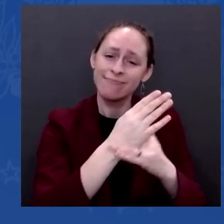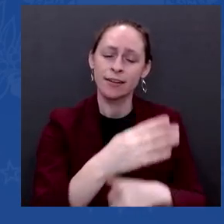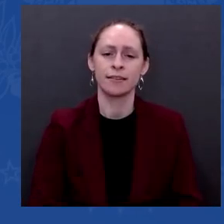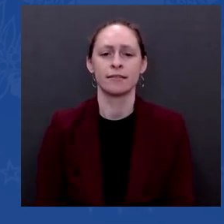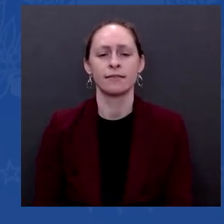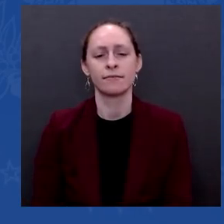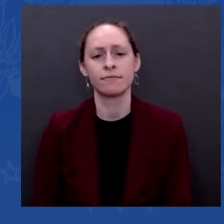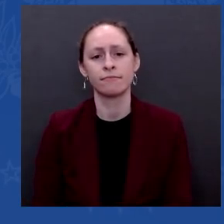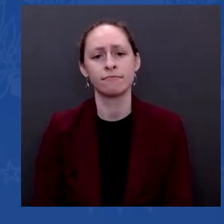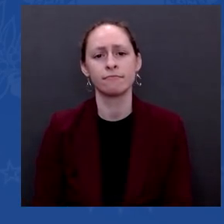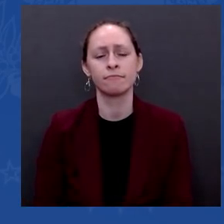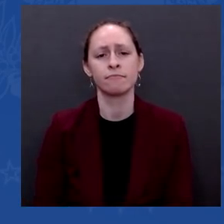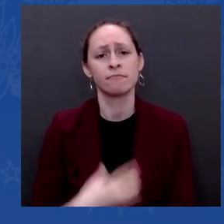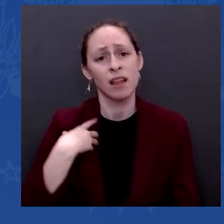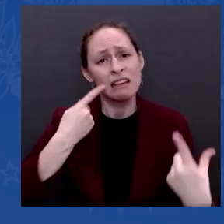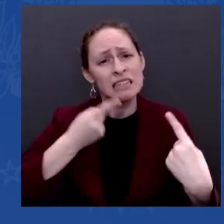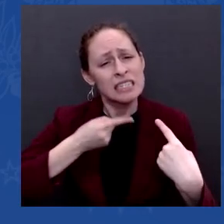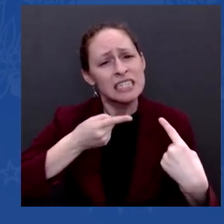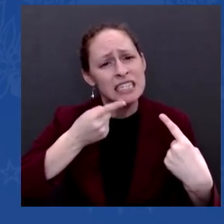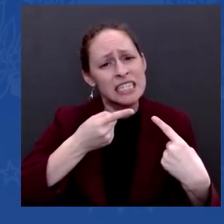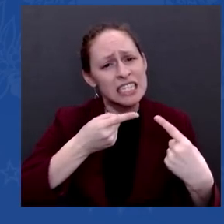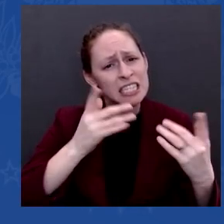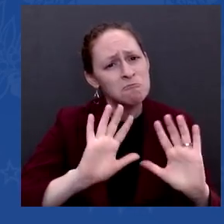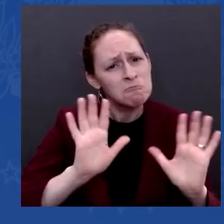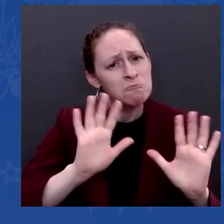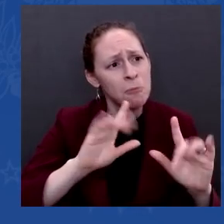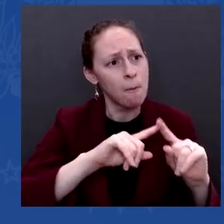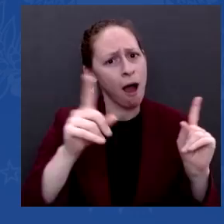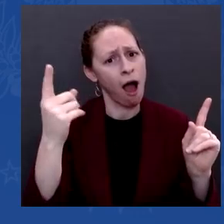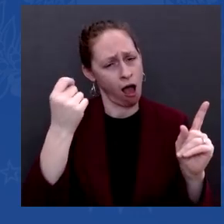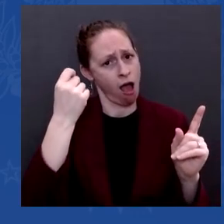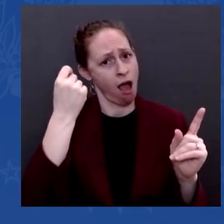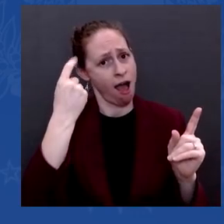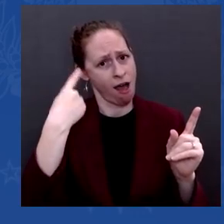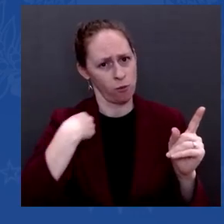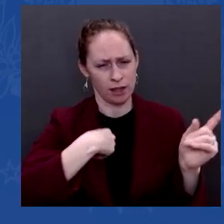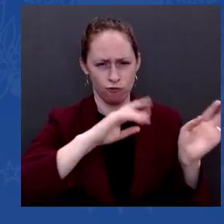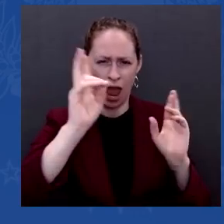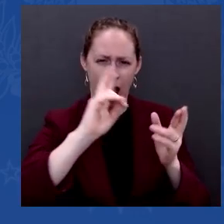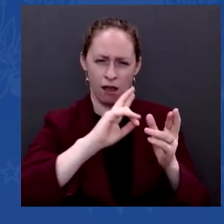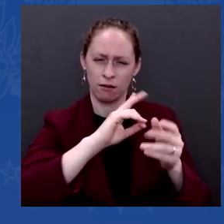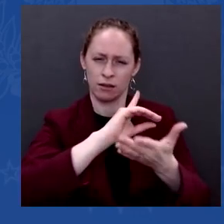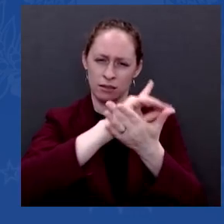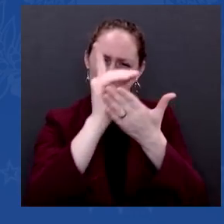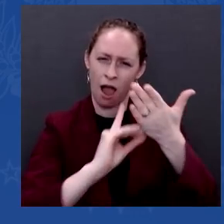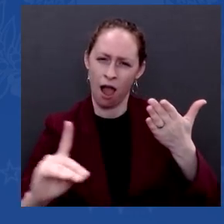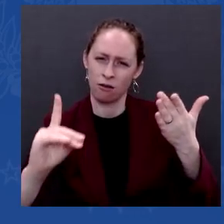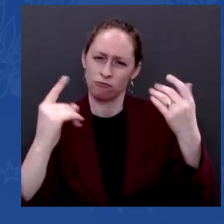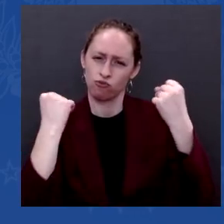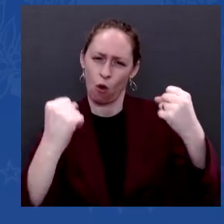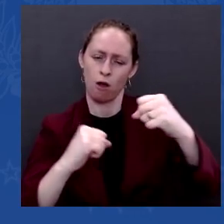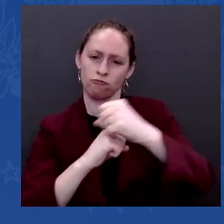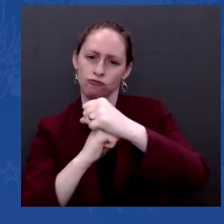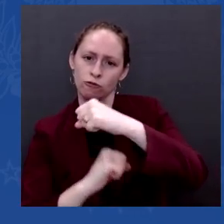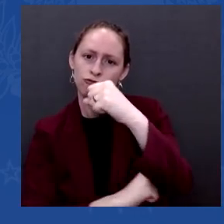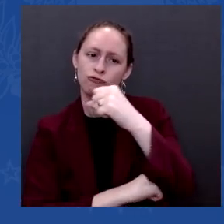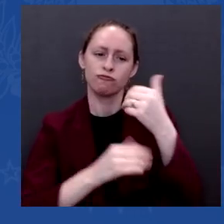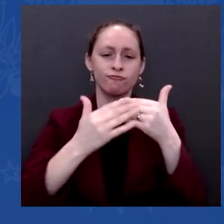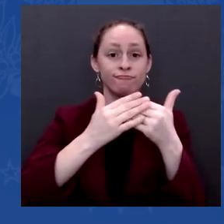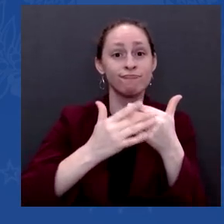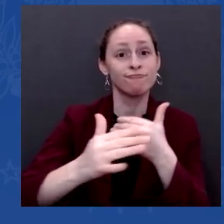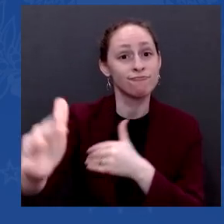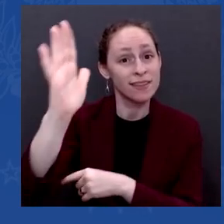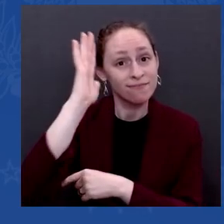by creating jobs at a record pace. Now we need to get inflation under control. We have developed